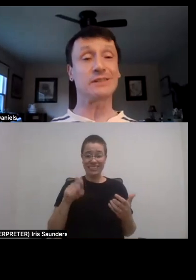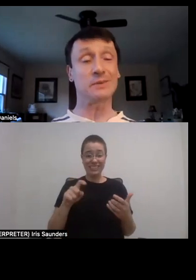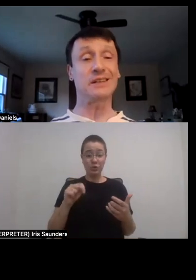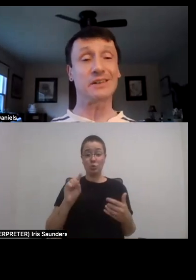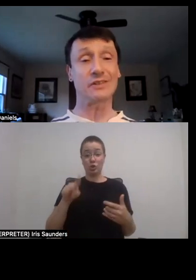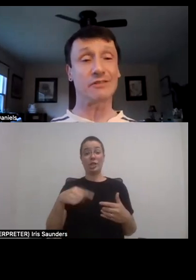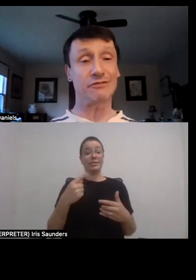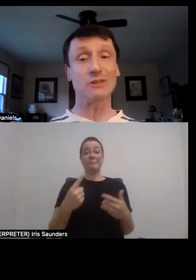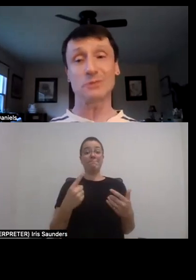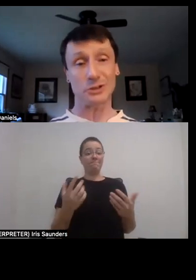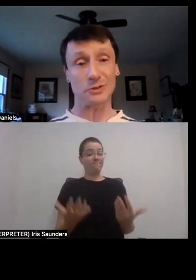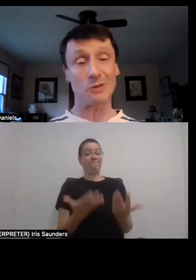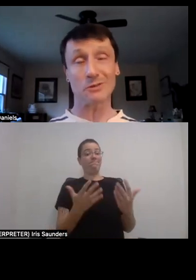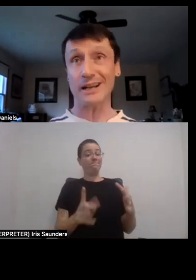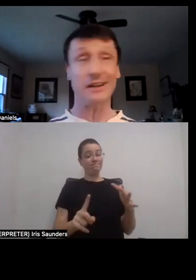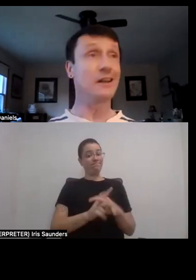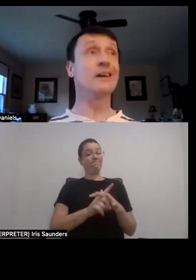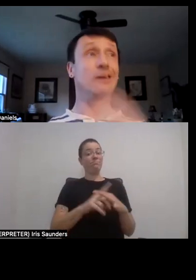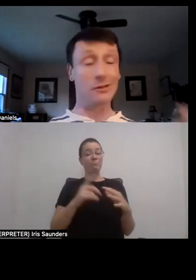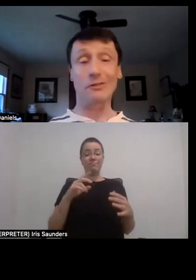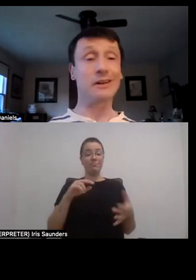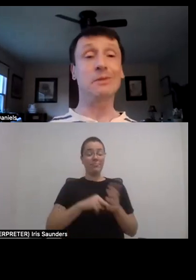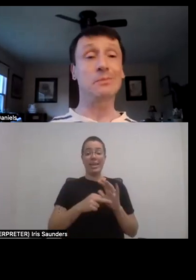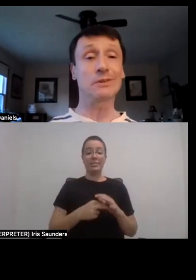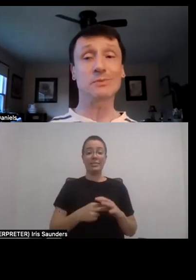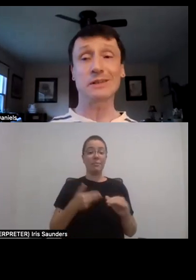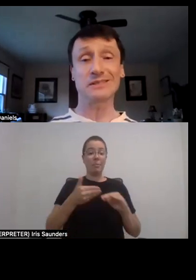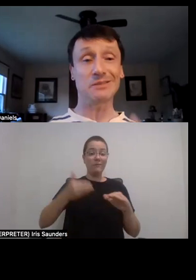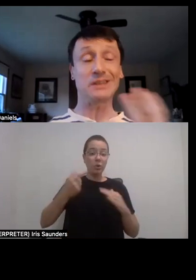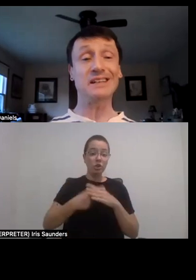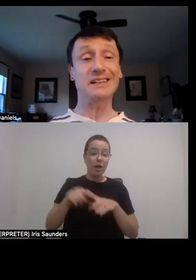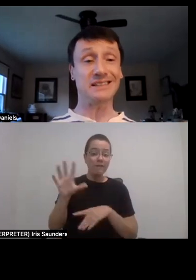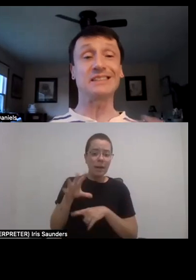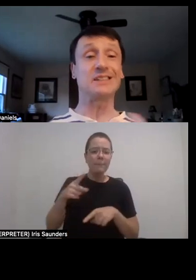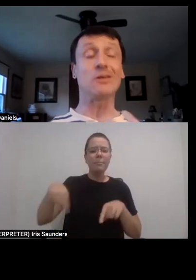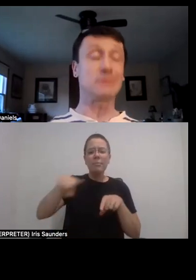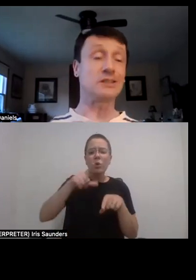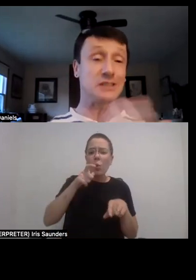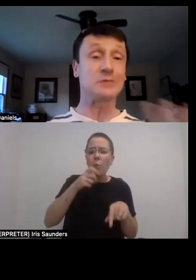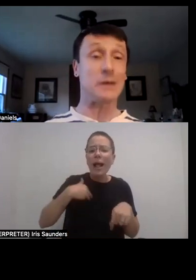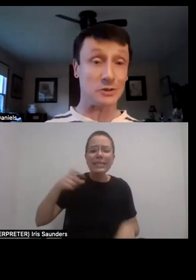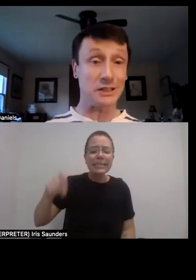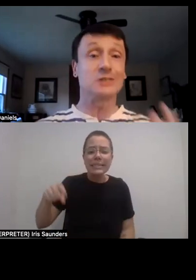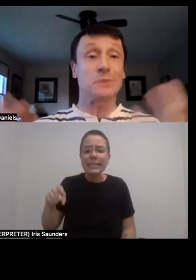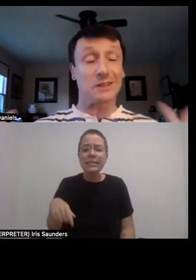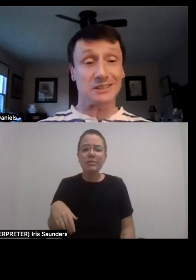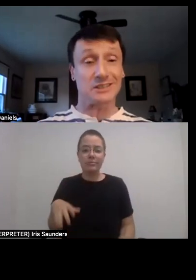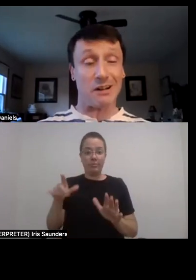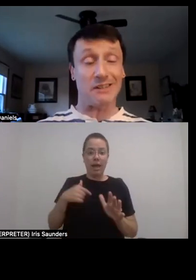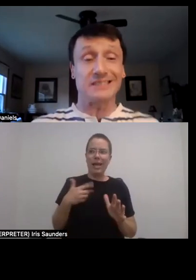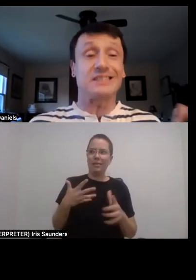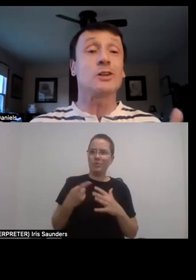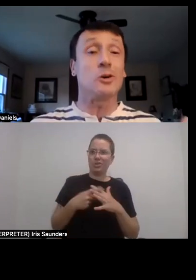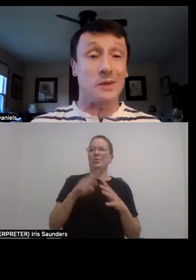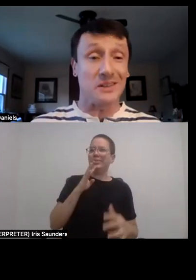themselves at the beginning of every film shoot, okay, are there any people with needs? You know, I was going to say special needs, because